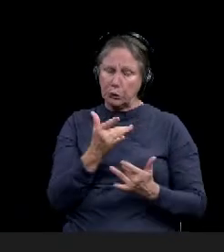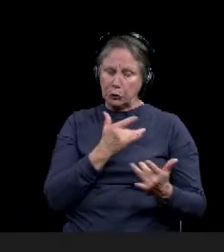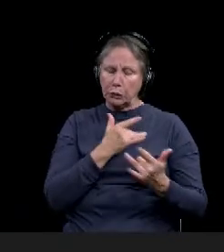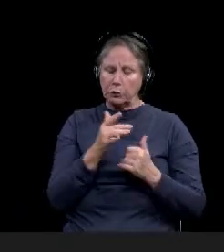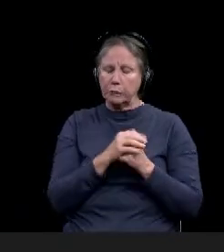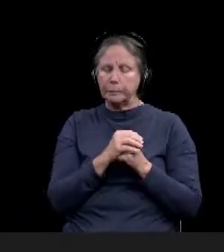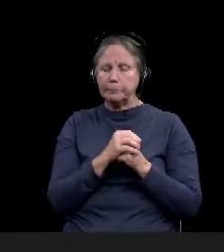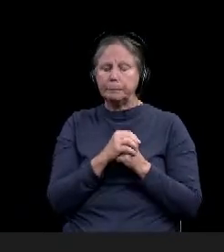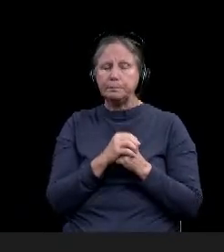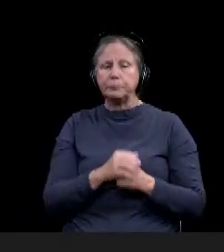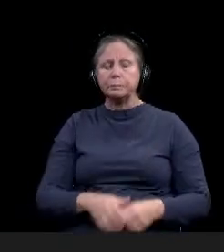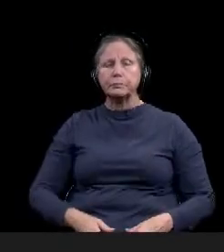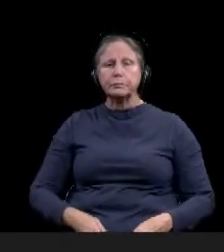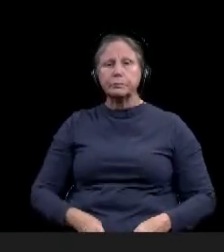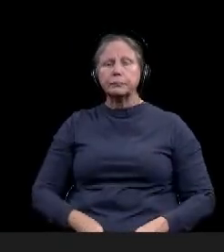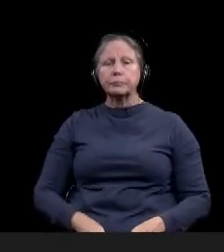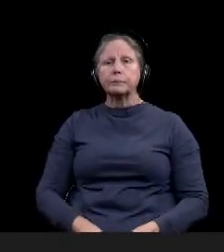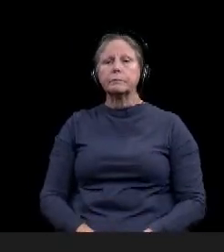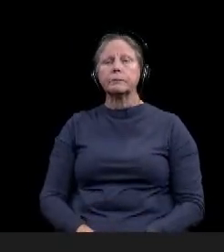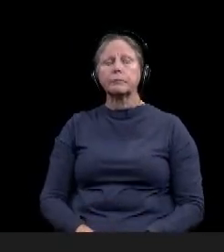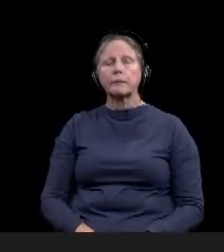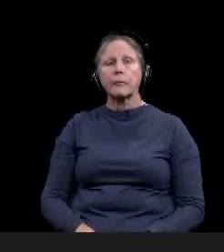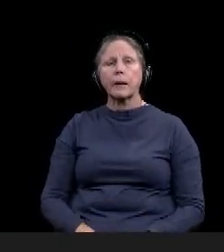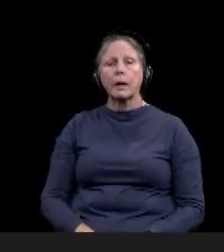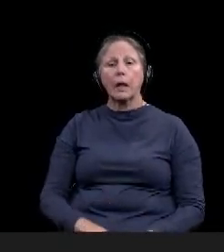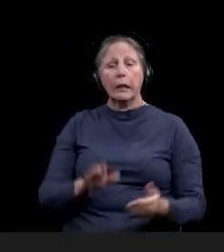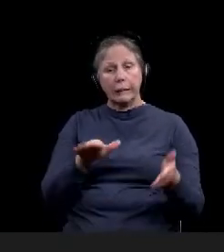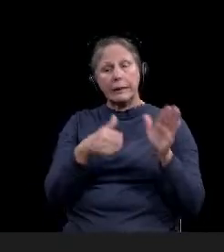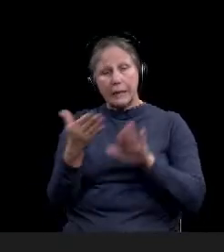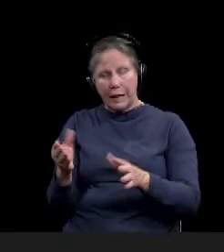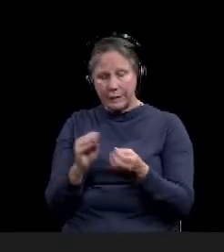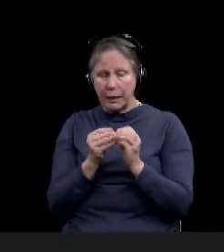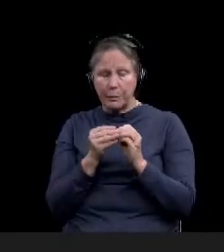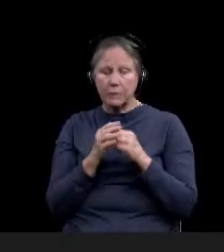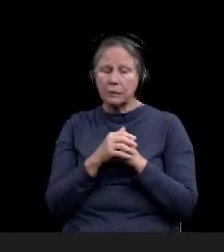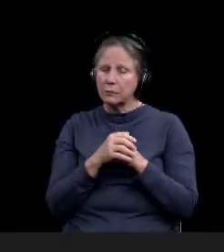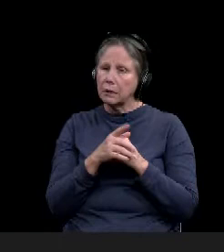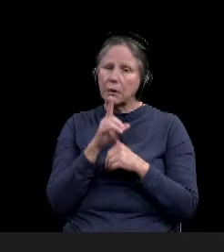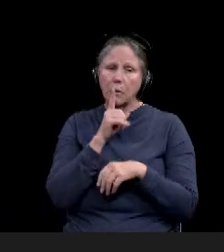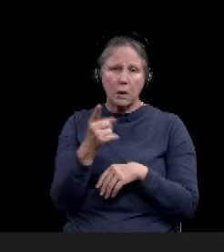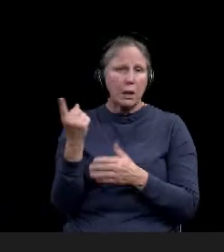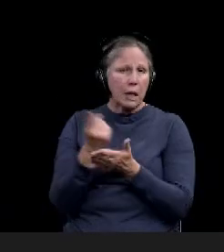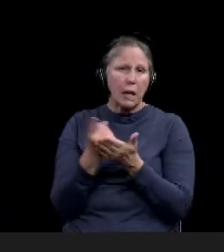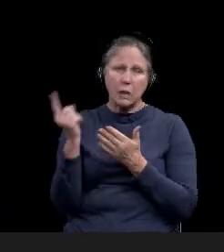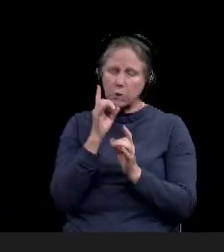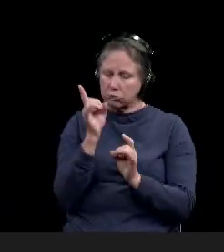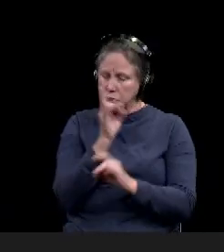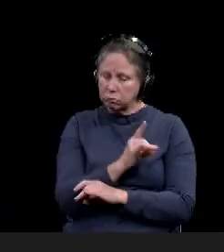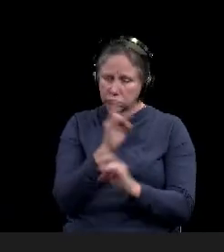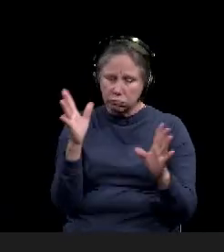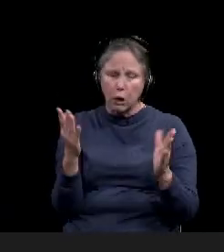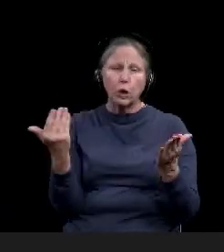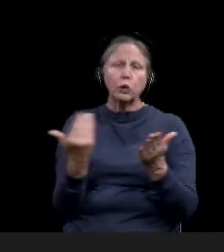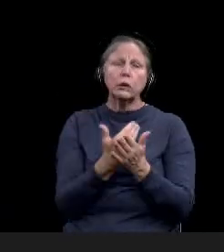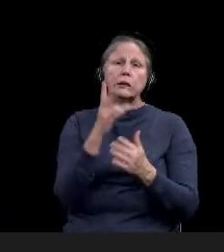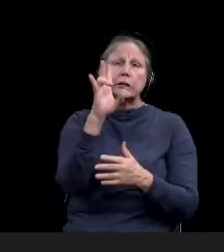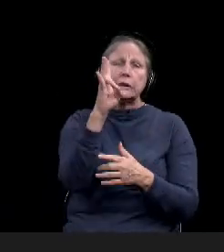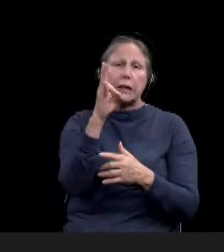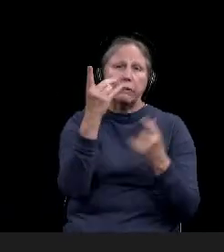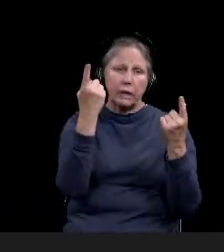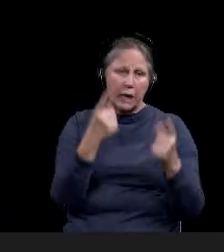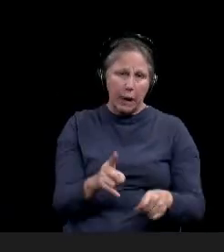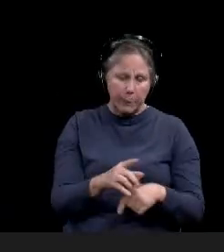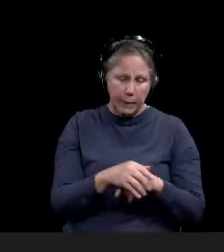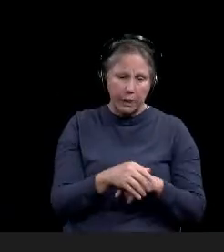information and our deaths. Uh, we had a really tough week last week with seven new deaths. We had been moving that, uh,